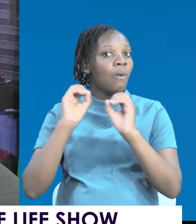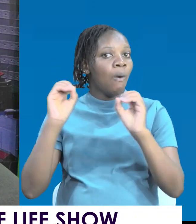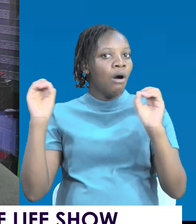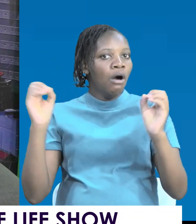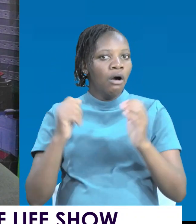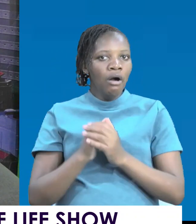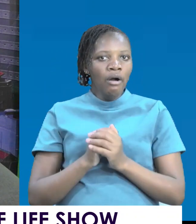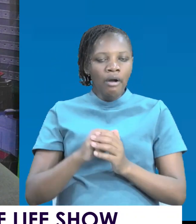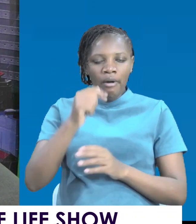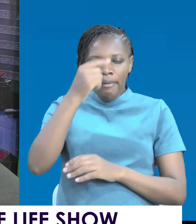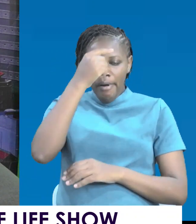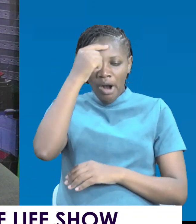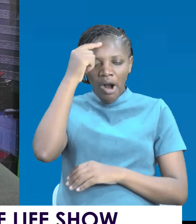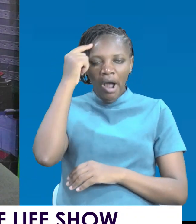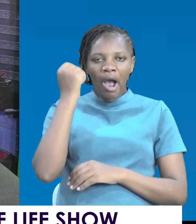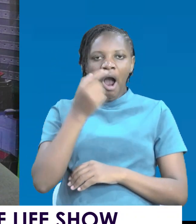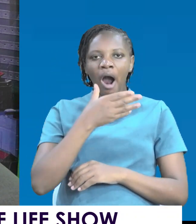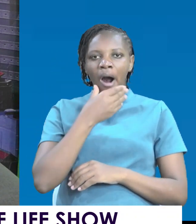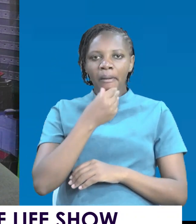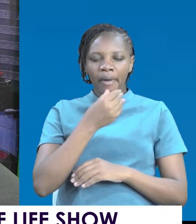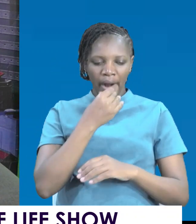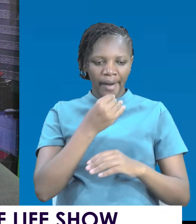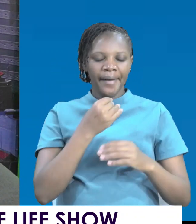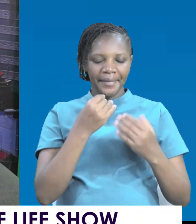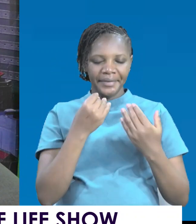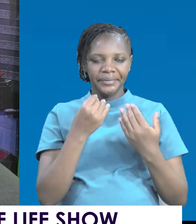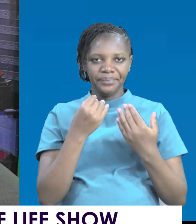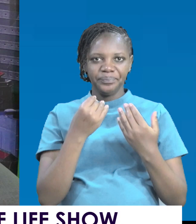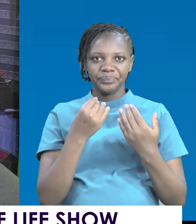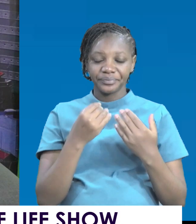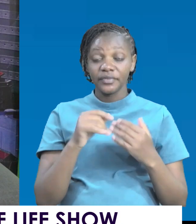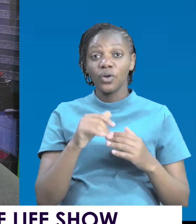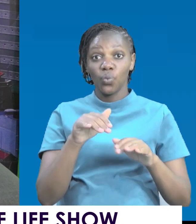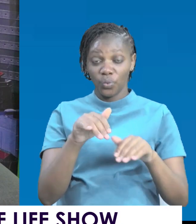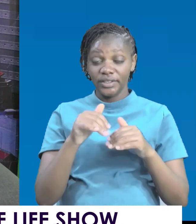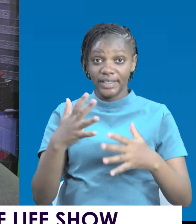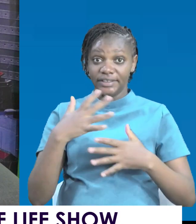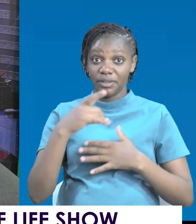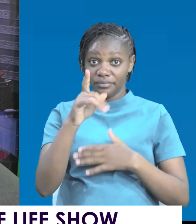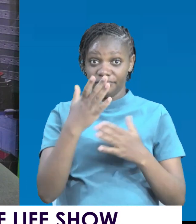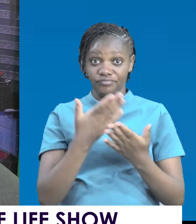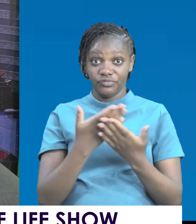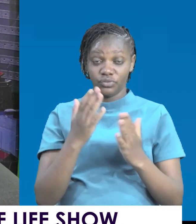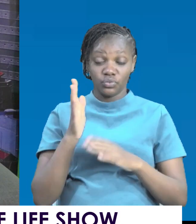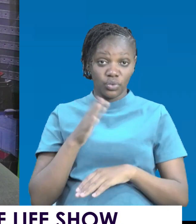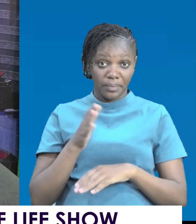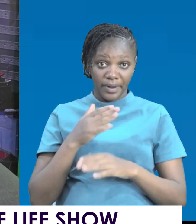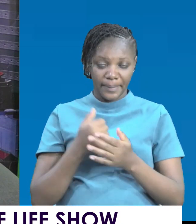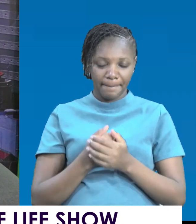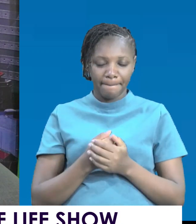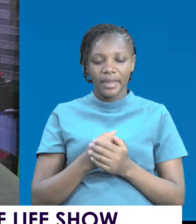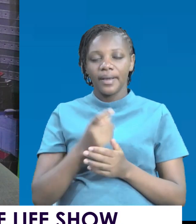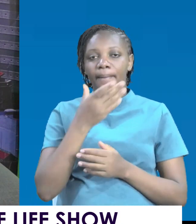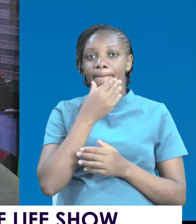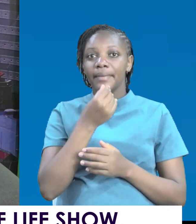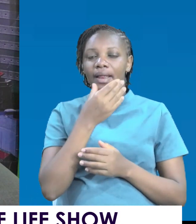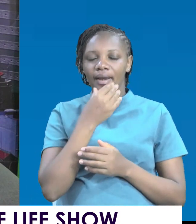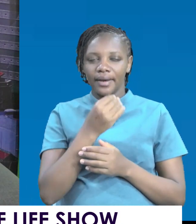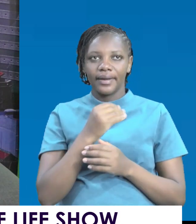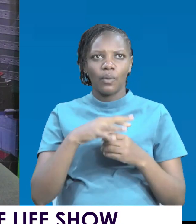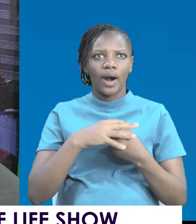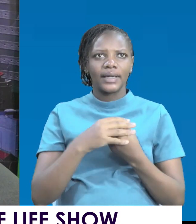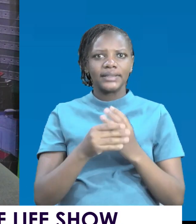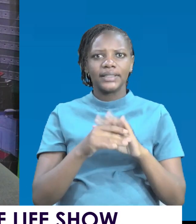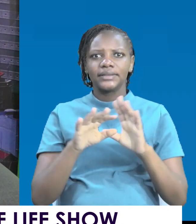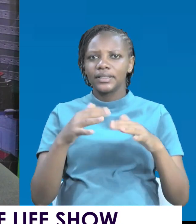Men, men are wired in a certain way. Let me surprise you women. Men are wired in a manner that they